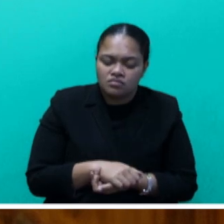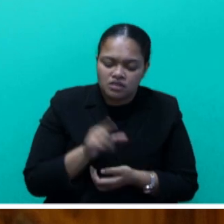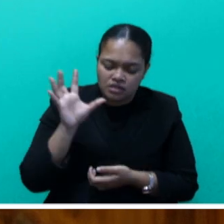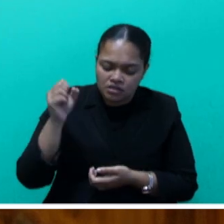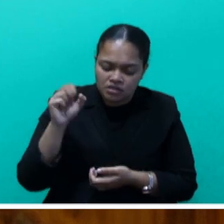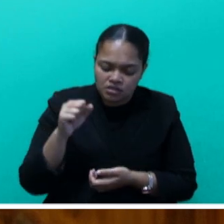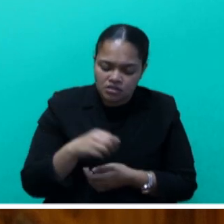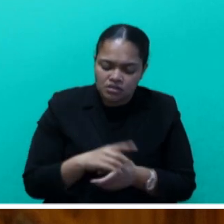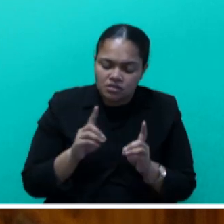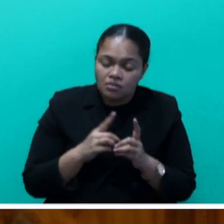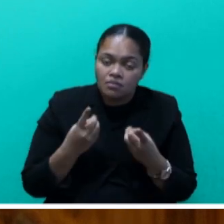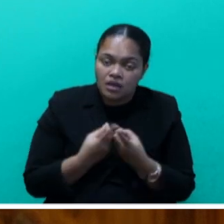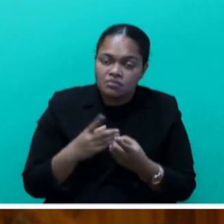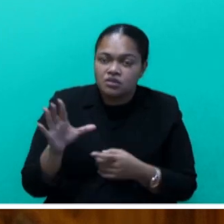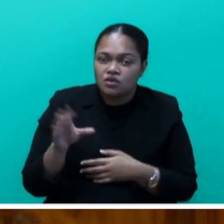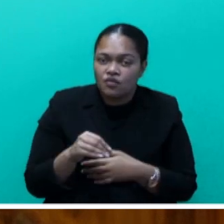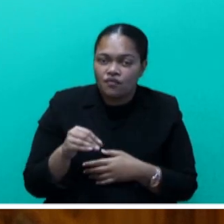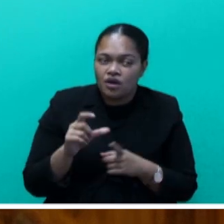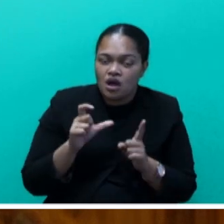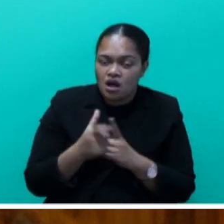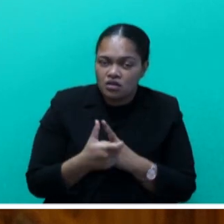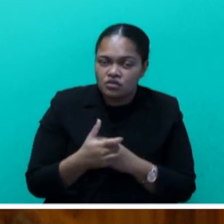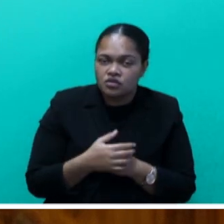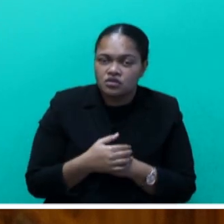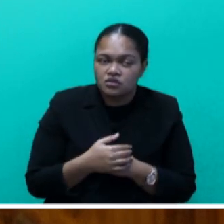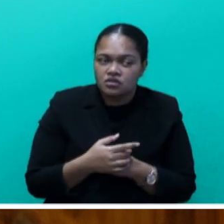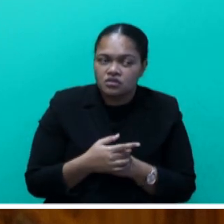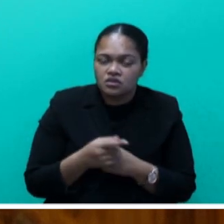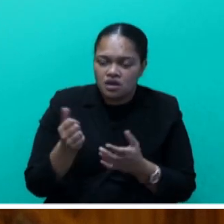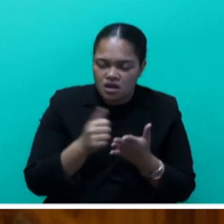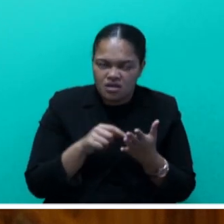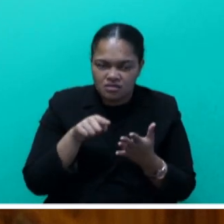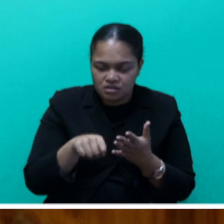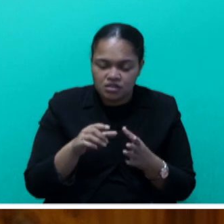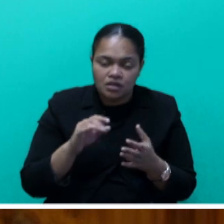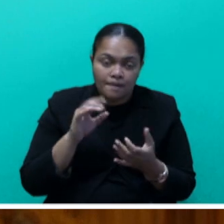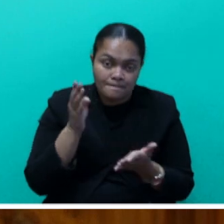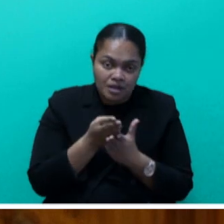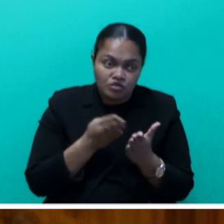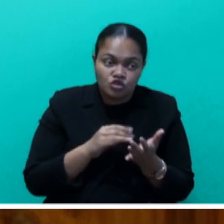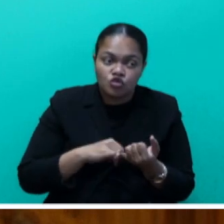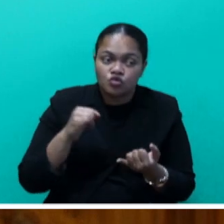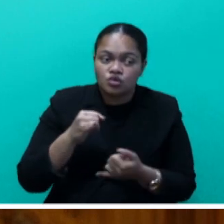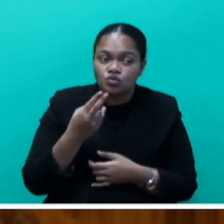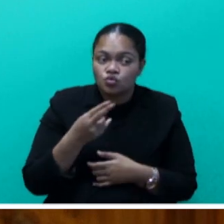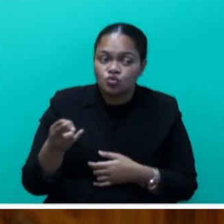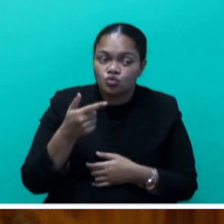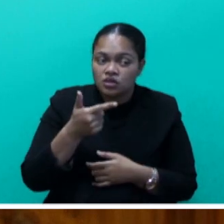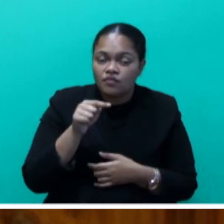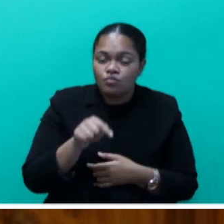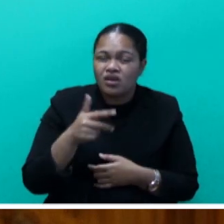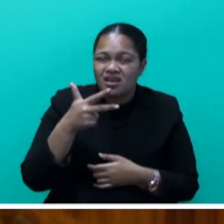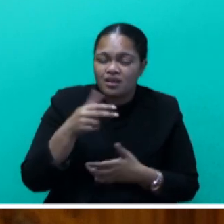Department of Culture, Heritage and Arts budget increased to $7.8